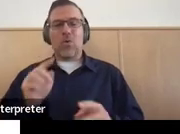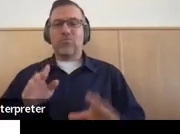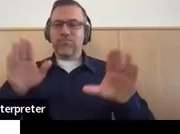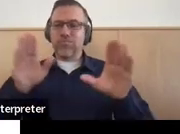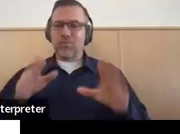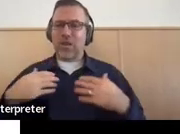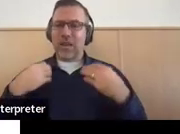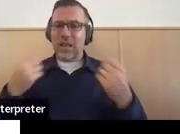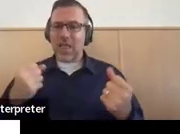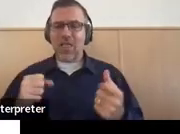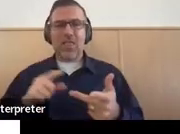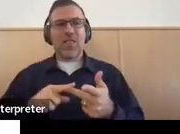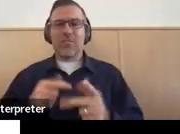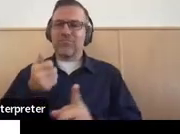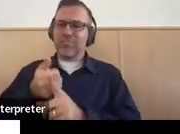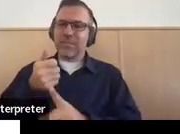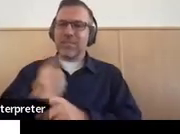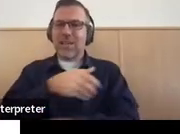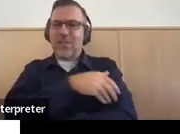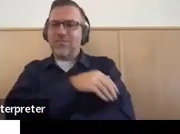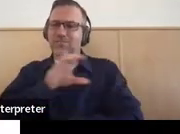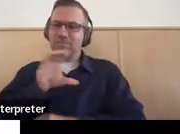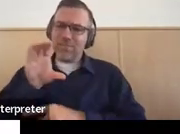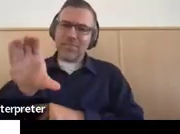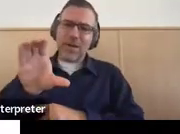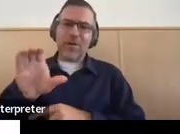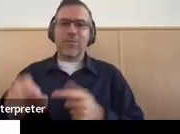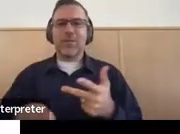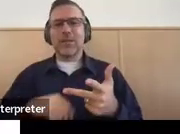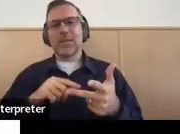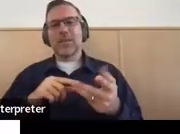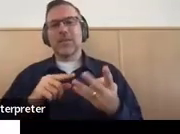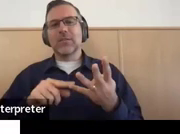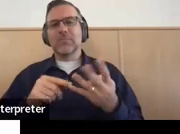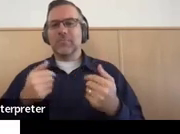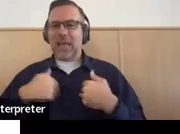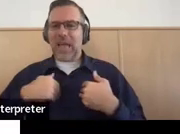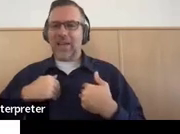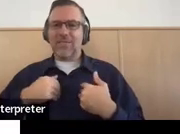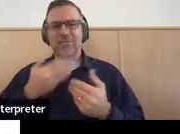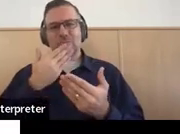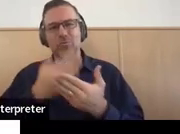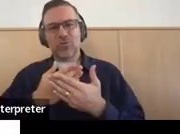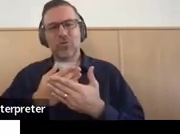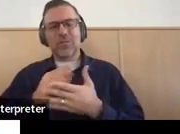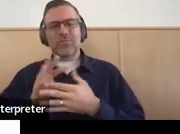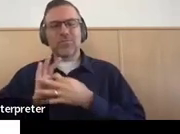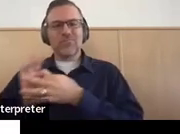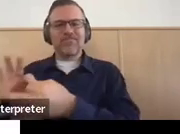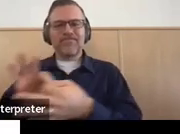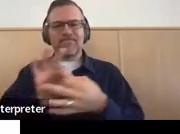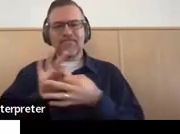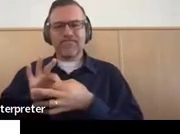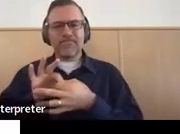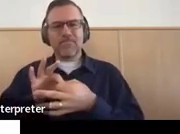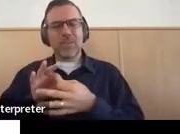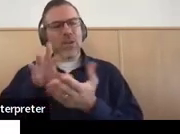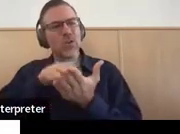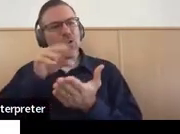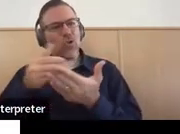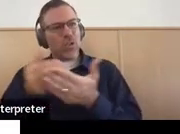be self empowered and having personalized relationships, developing skills and maintaining those skills,